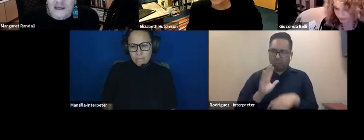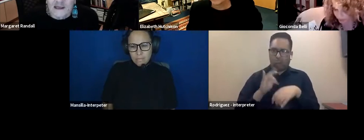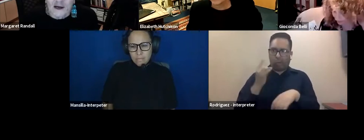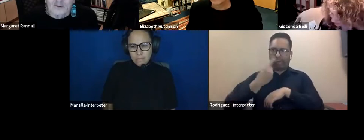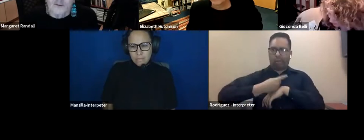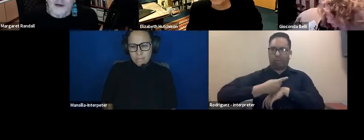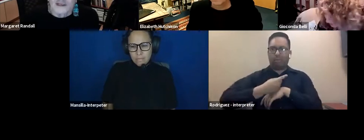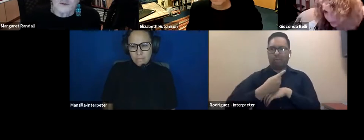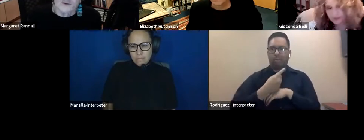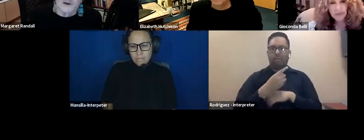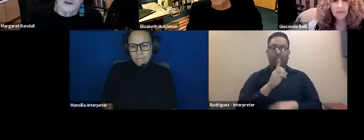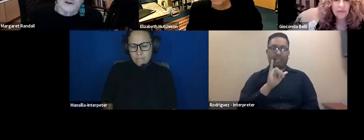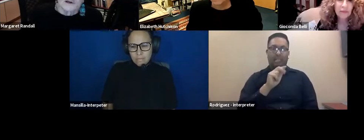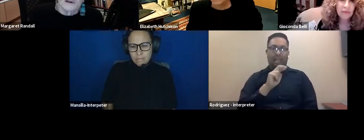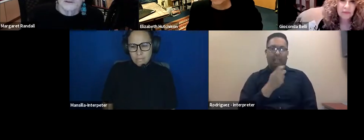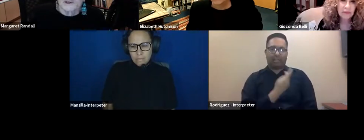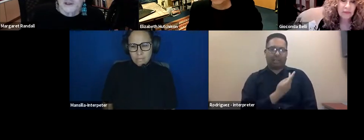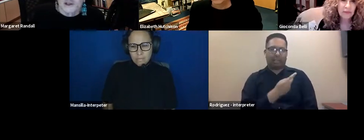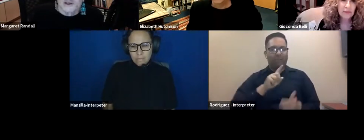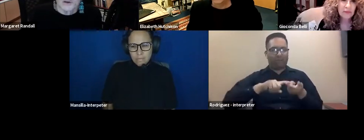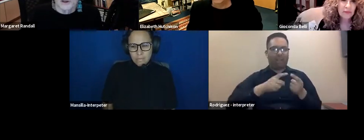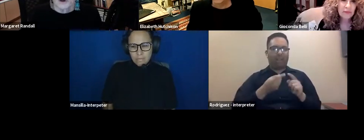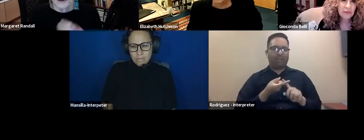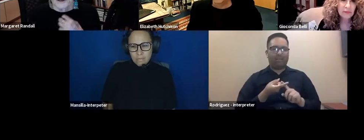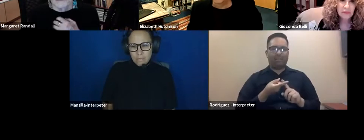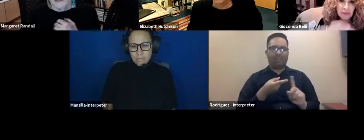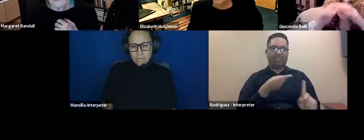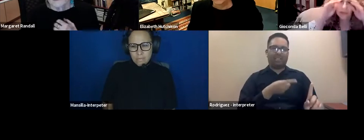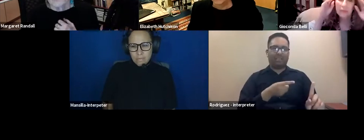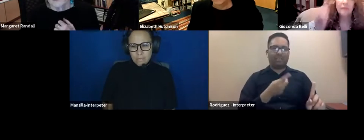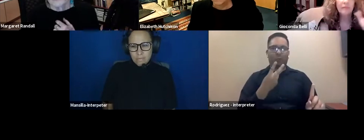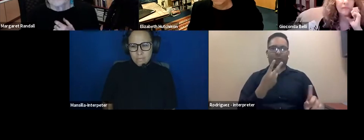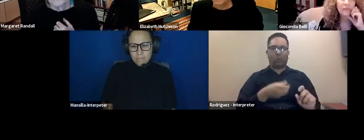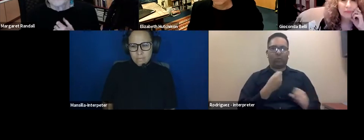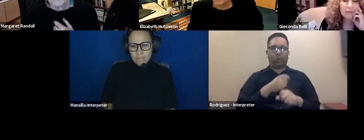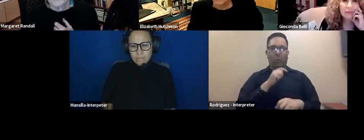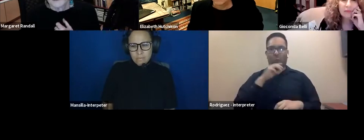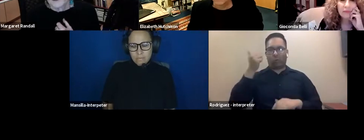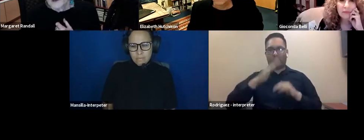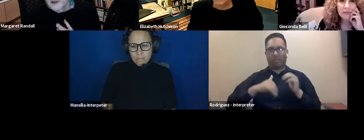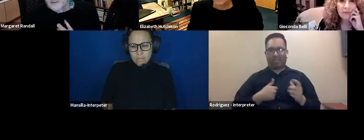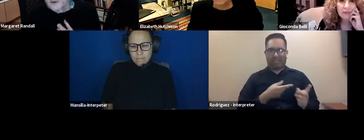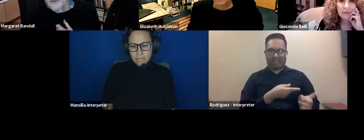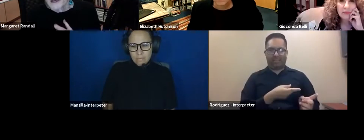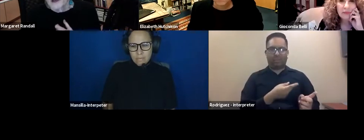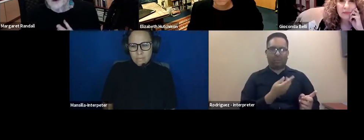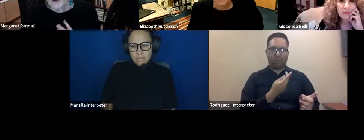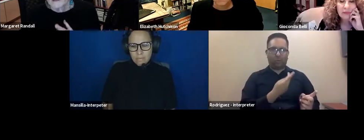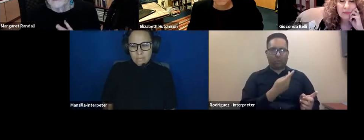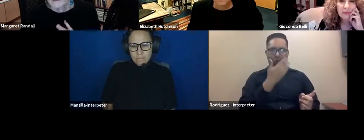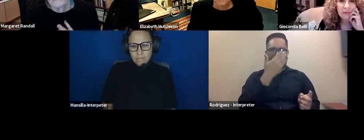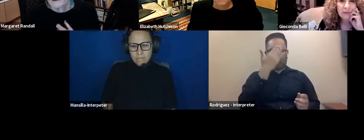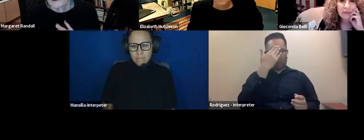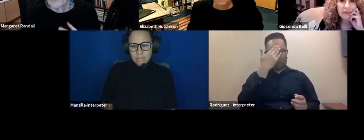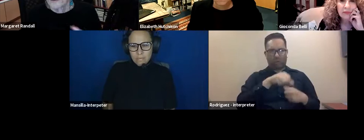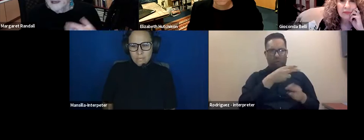Diane and I were friends, we were, she was just two years older than me. So we knew each other briefly in New York,